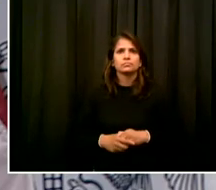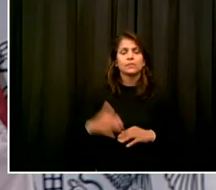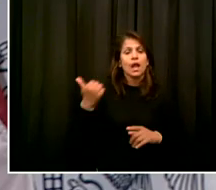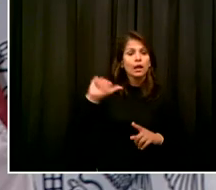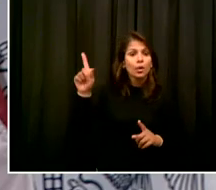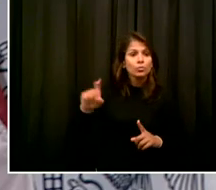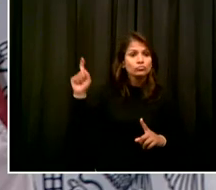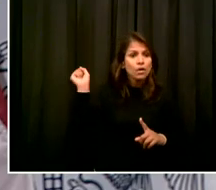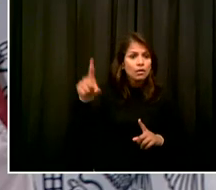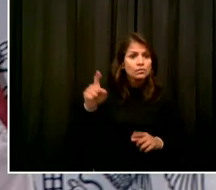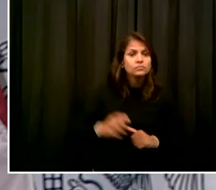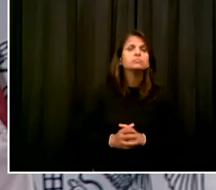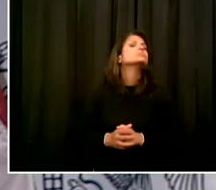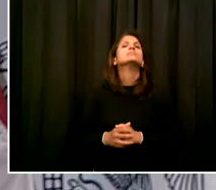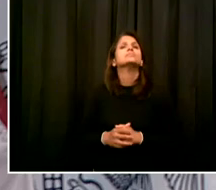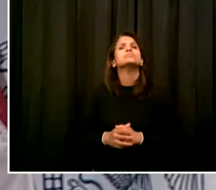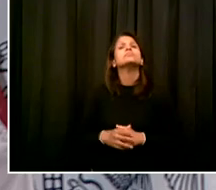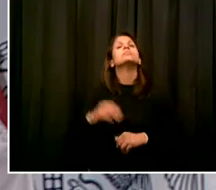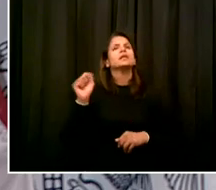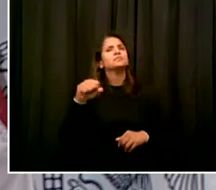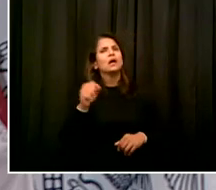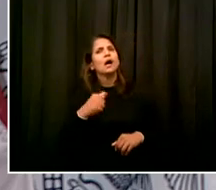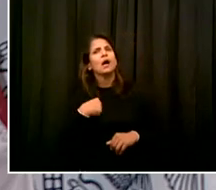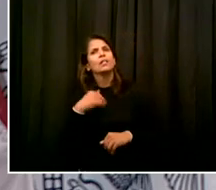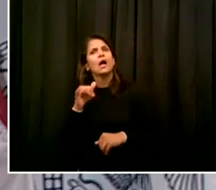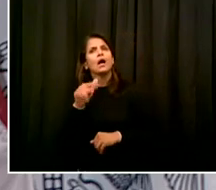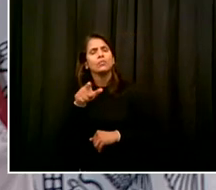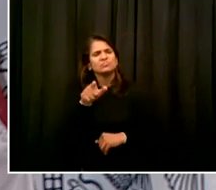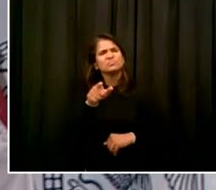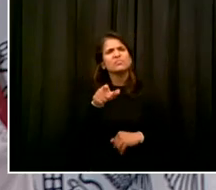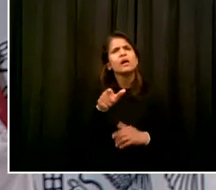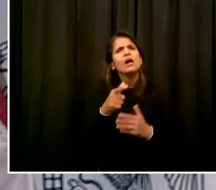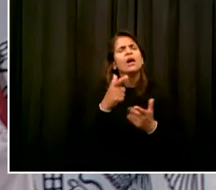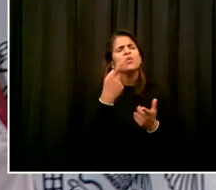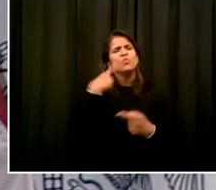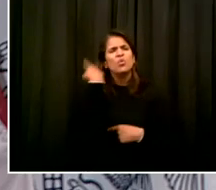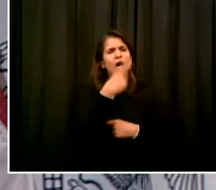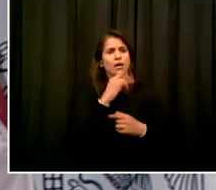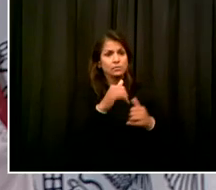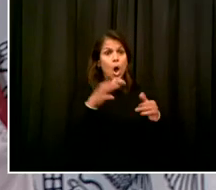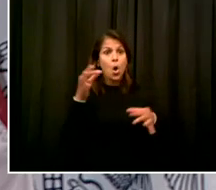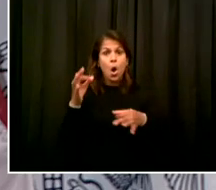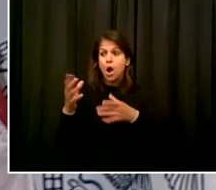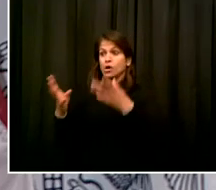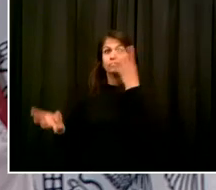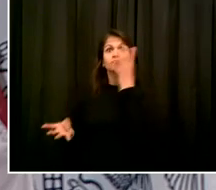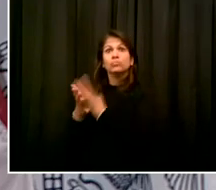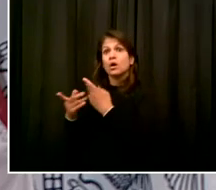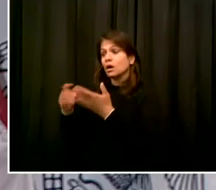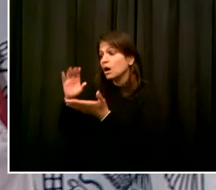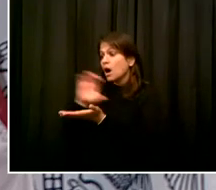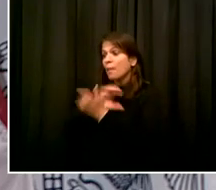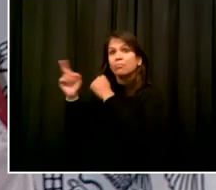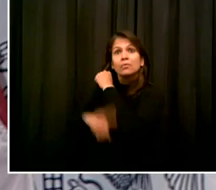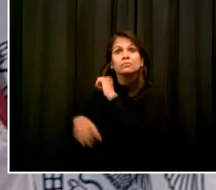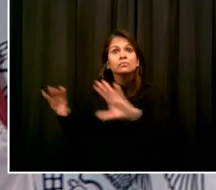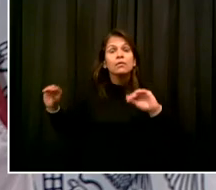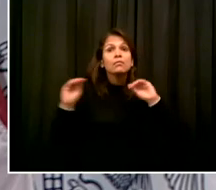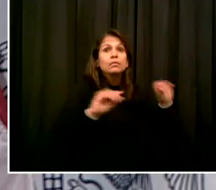exactly that process is resuming. But I also have a question on testing, which is that